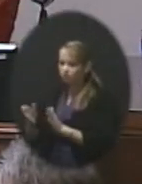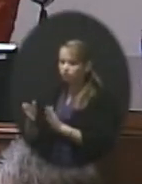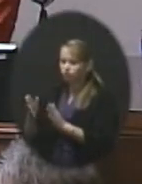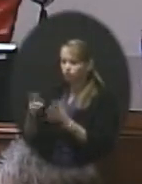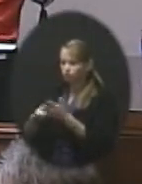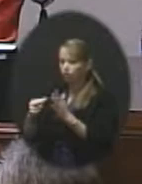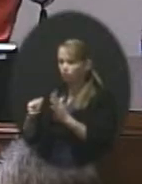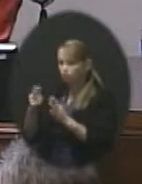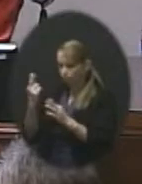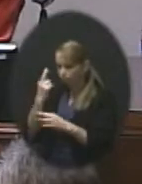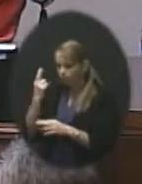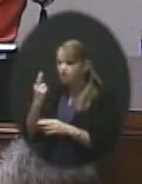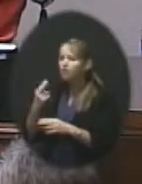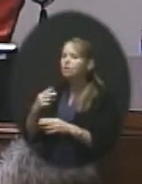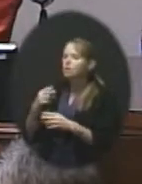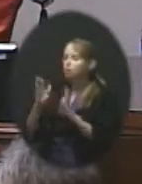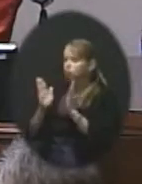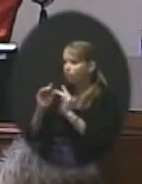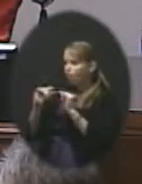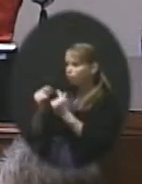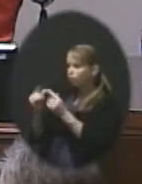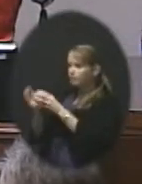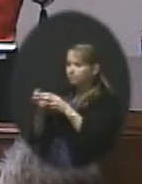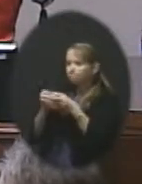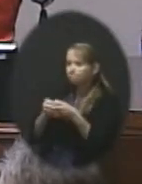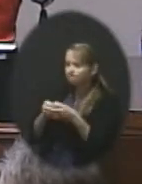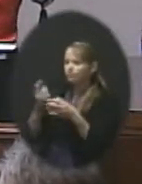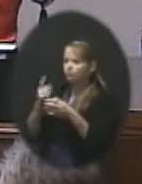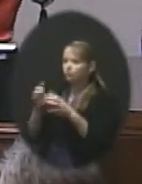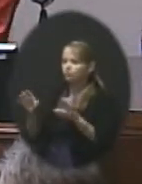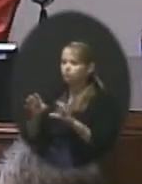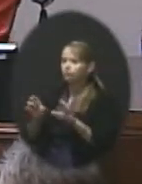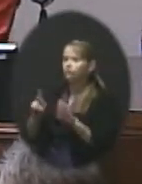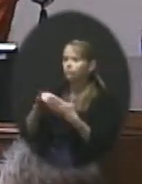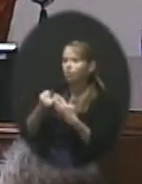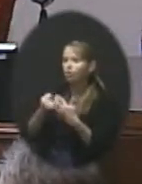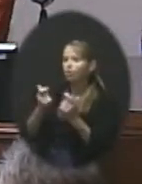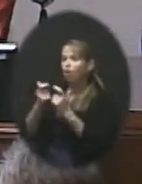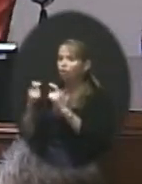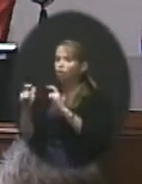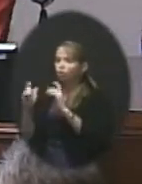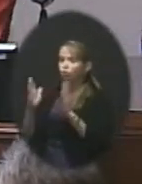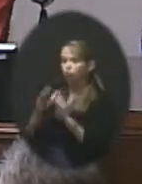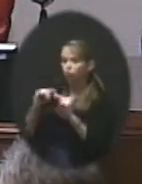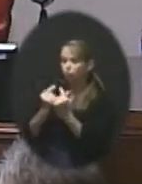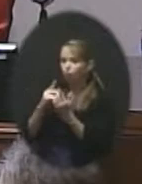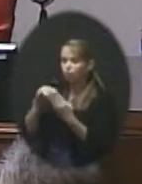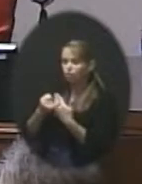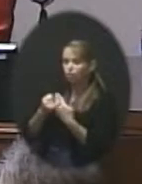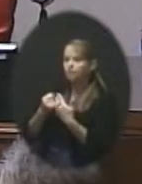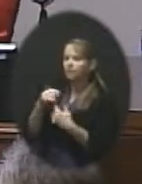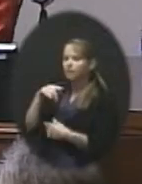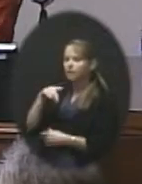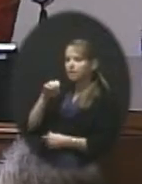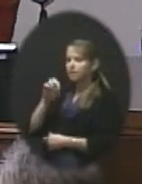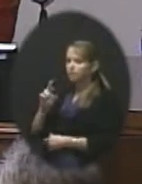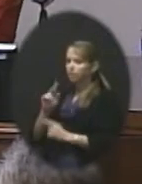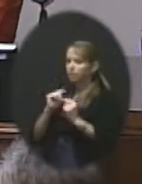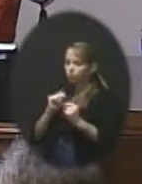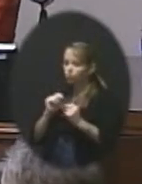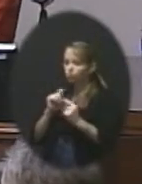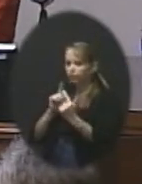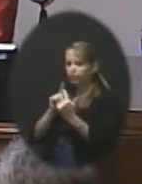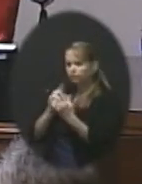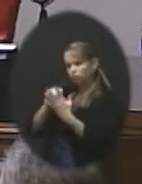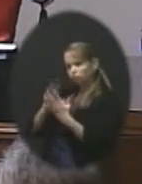to group together in those activity areas for large and small group projects. Peer tutoring happening. Ravenwood doesn't have the luxury to do